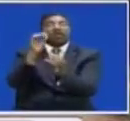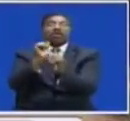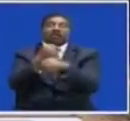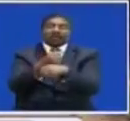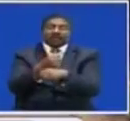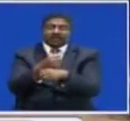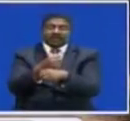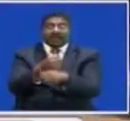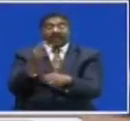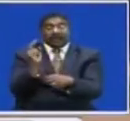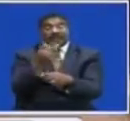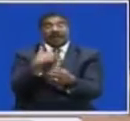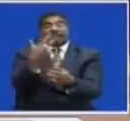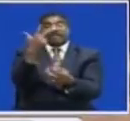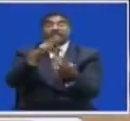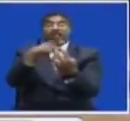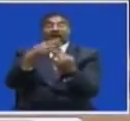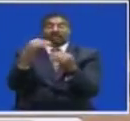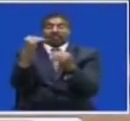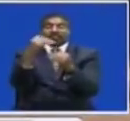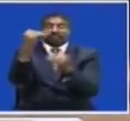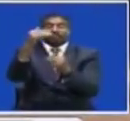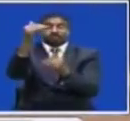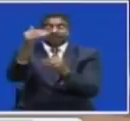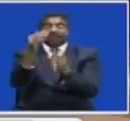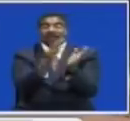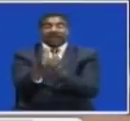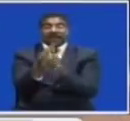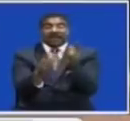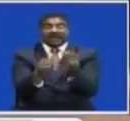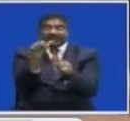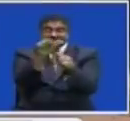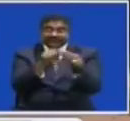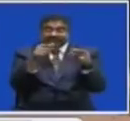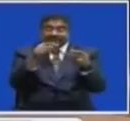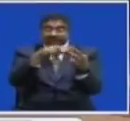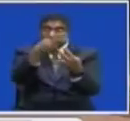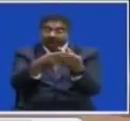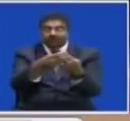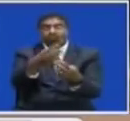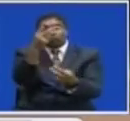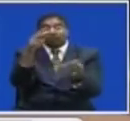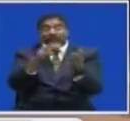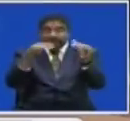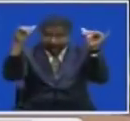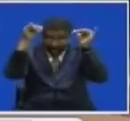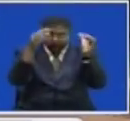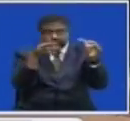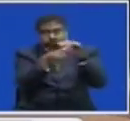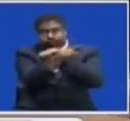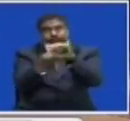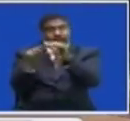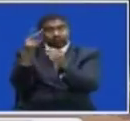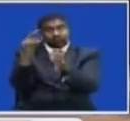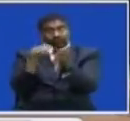phases up On the farm That's the plan Each phase Will consist of 2,000 cows Okay Those 2,000